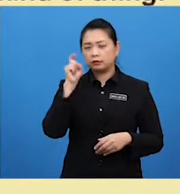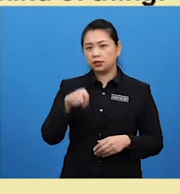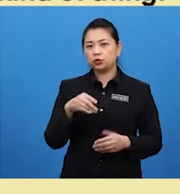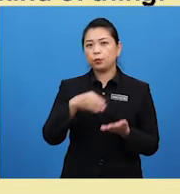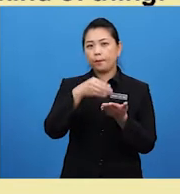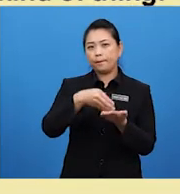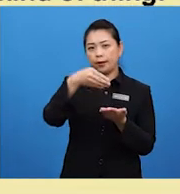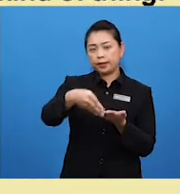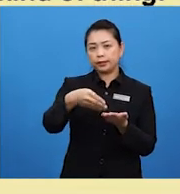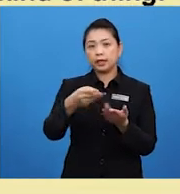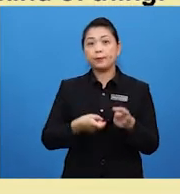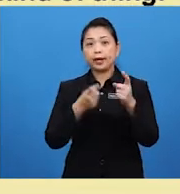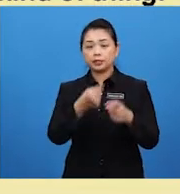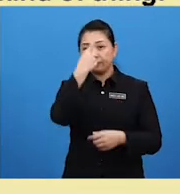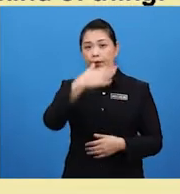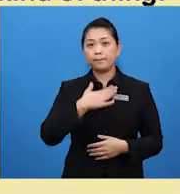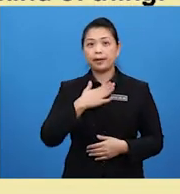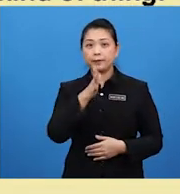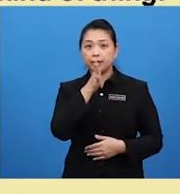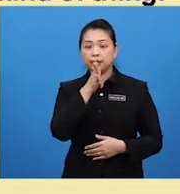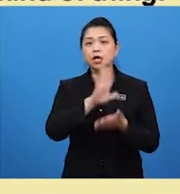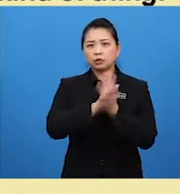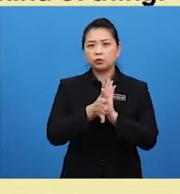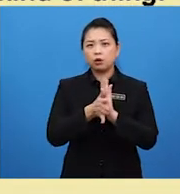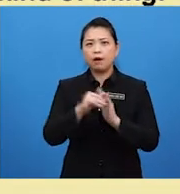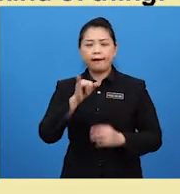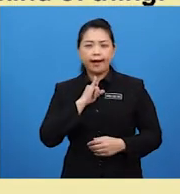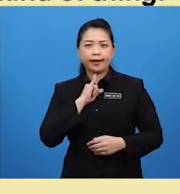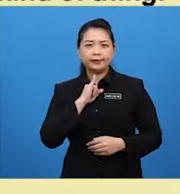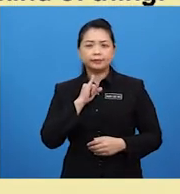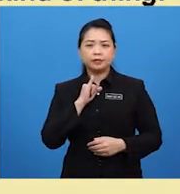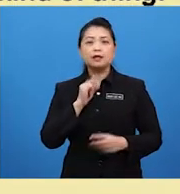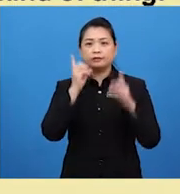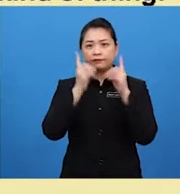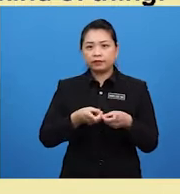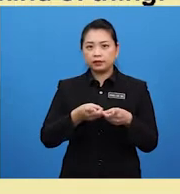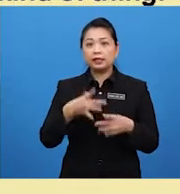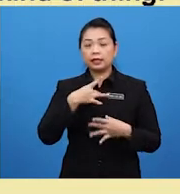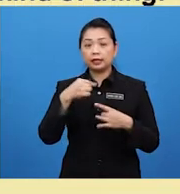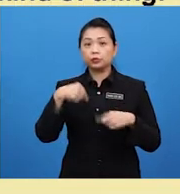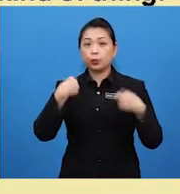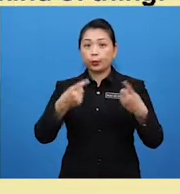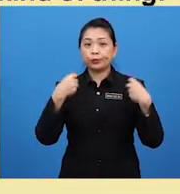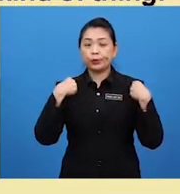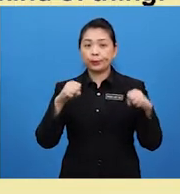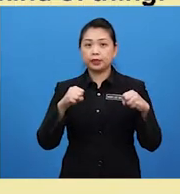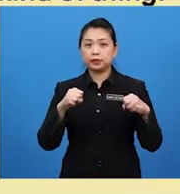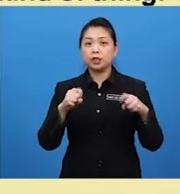to buy a present for my mother So, I'd definitely like to go shopping